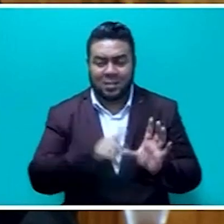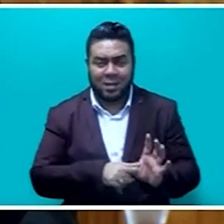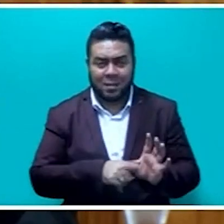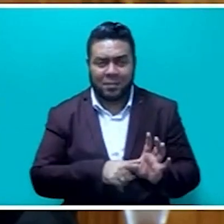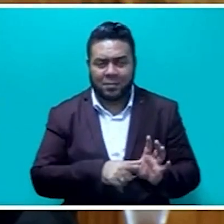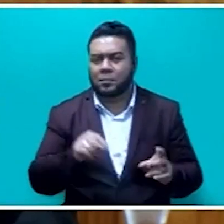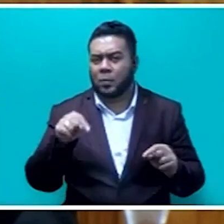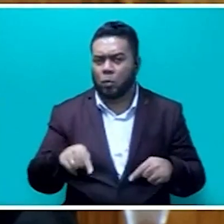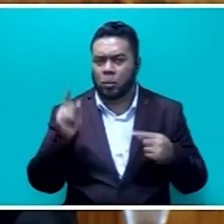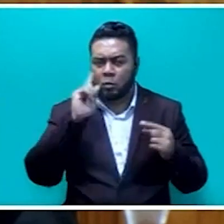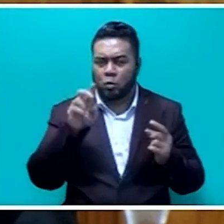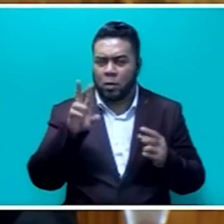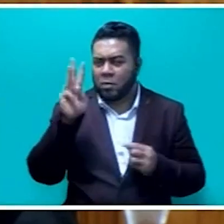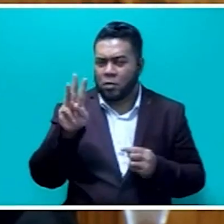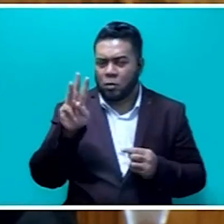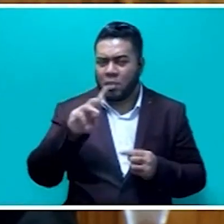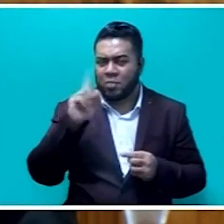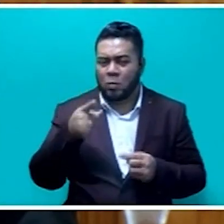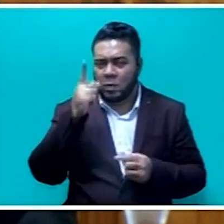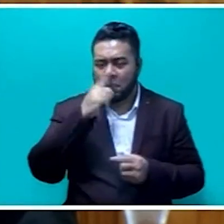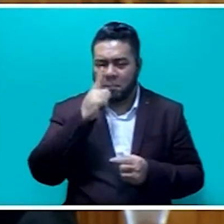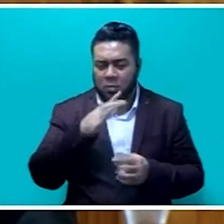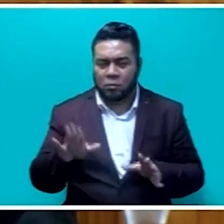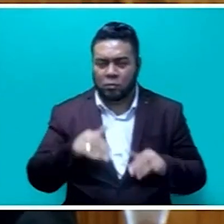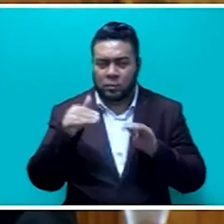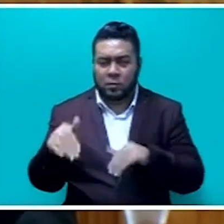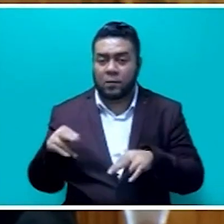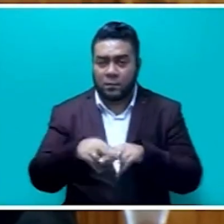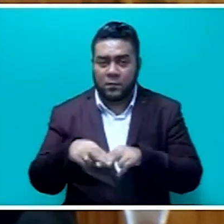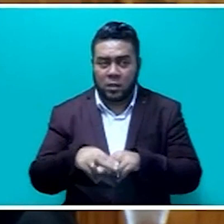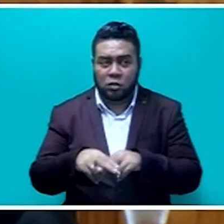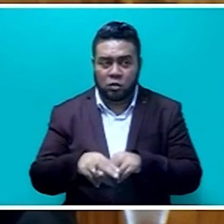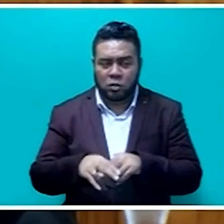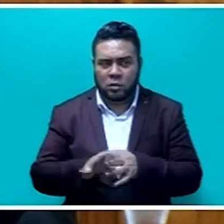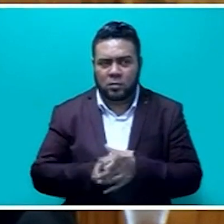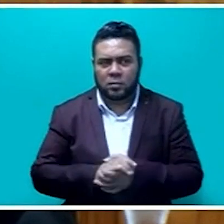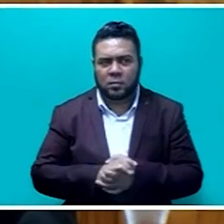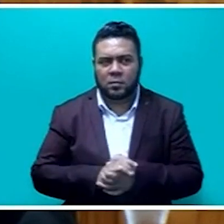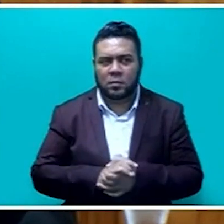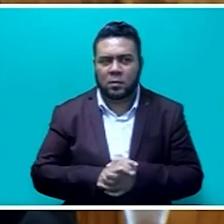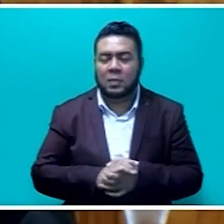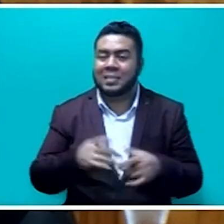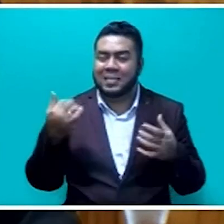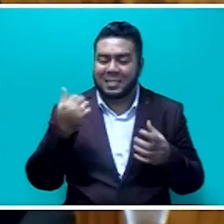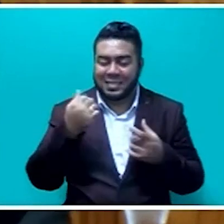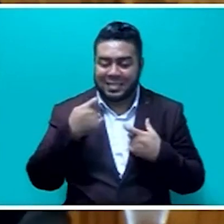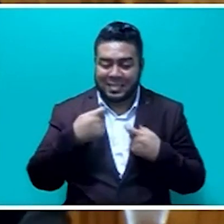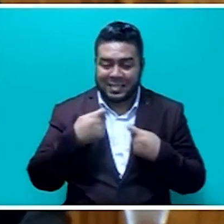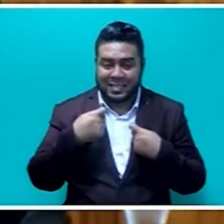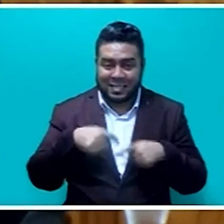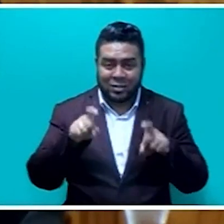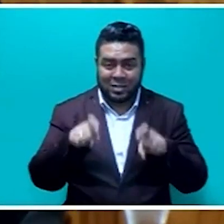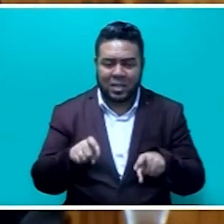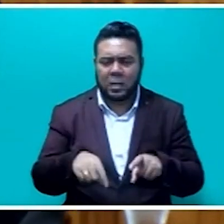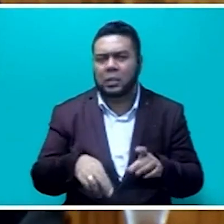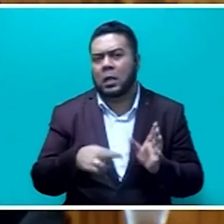We are looking up to 3,000 participants from Fiji's key source markets, staying throughout Nandi and the